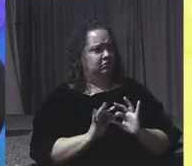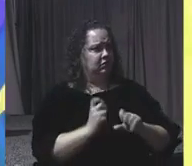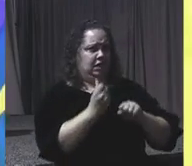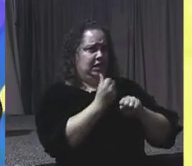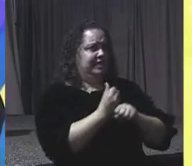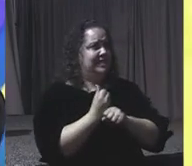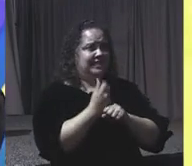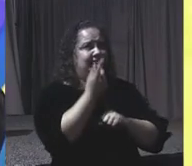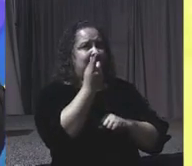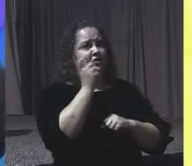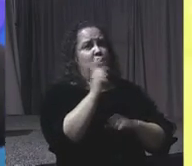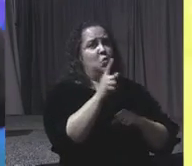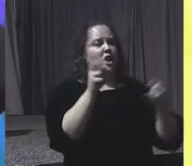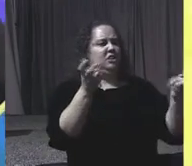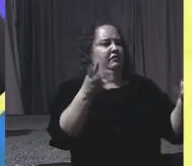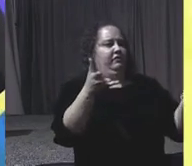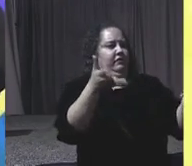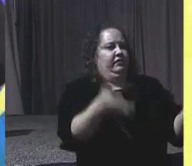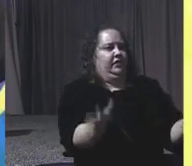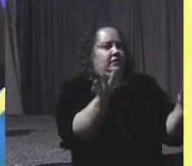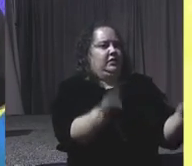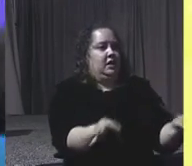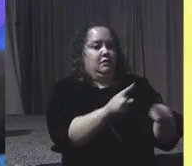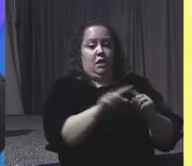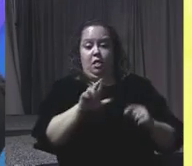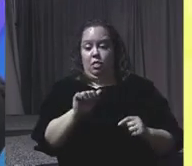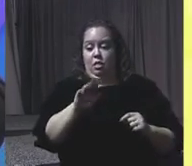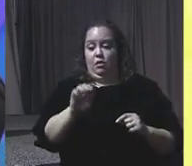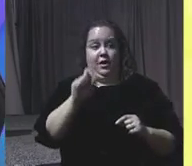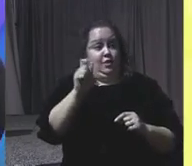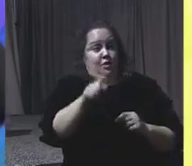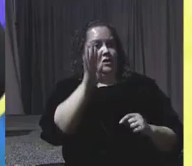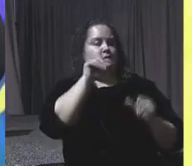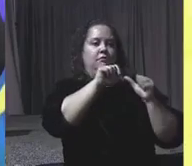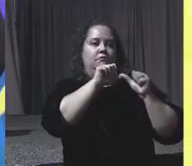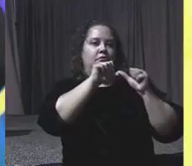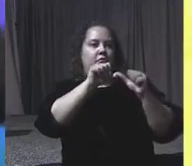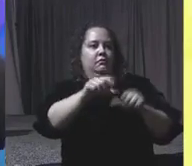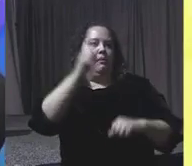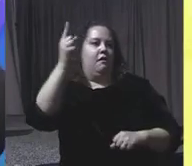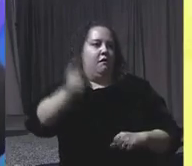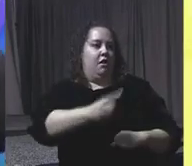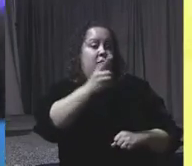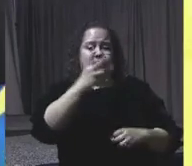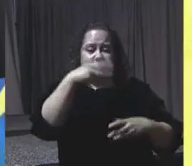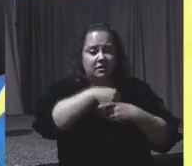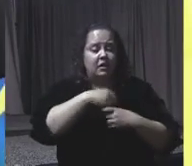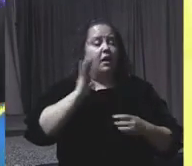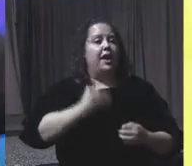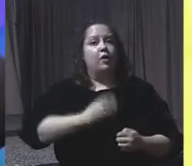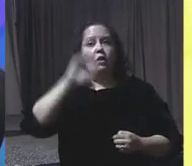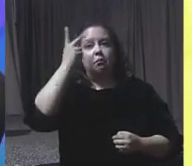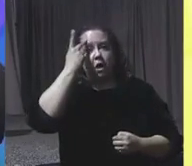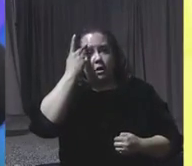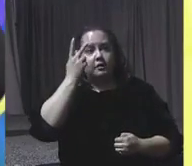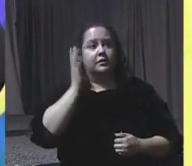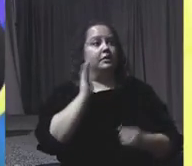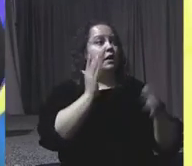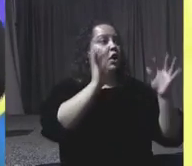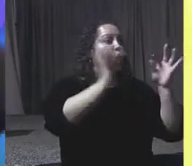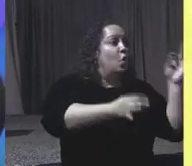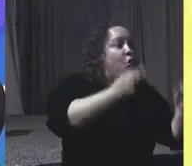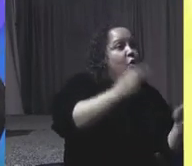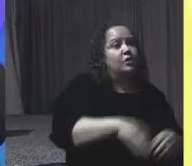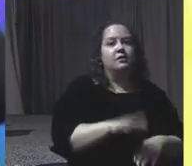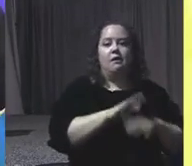question is settled, the race question will be with us always. It is in our politics. It is in our courts. It is on